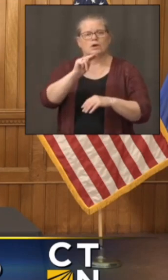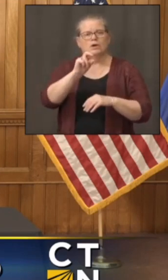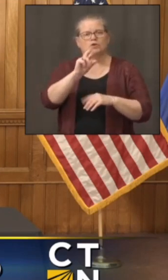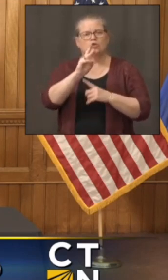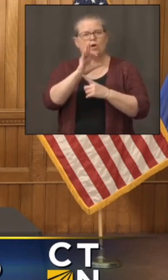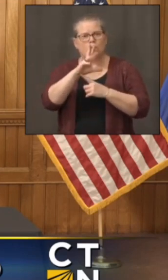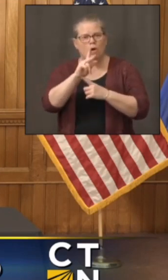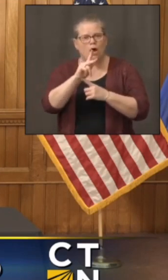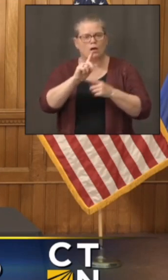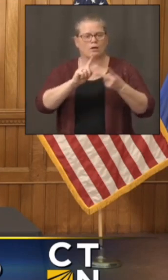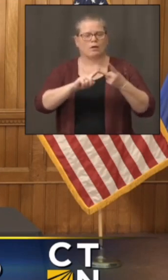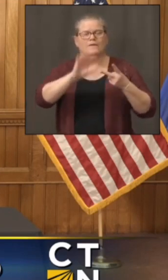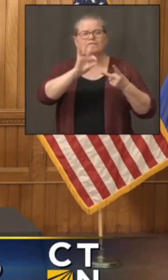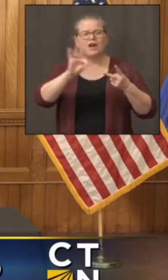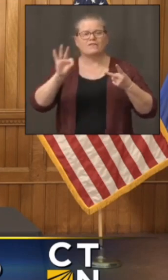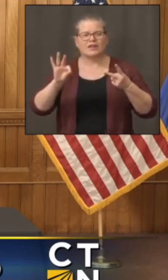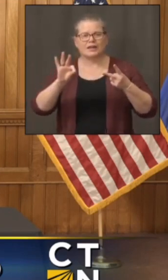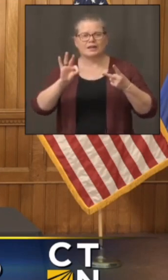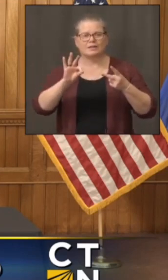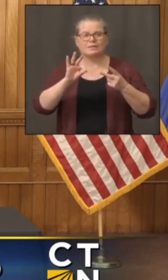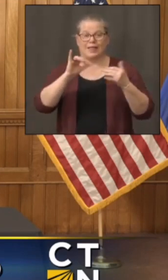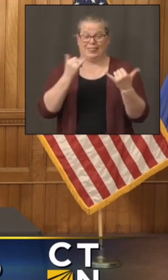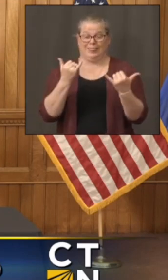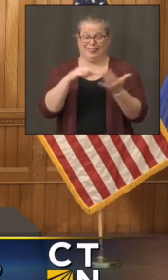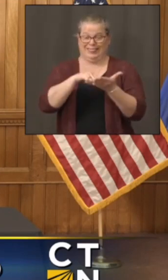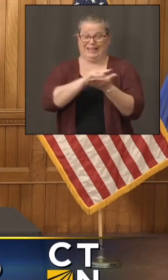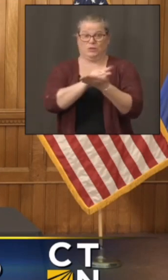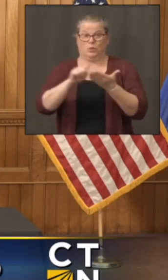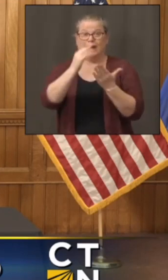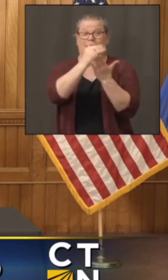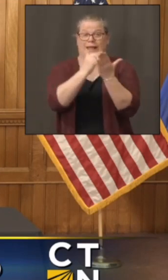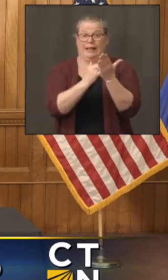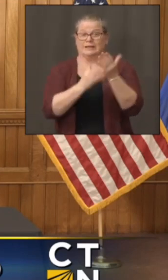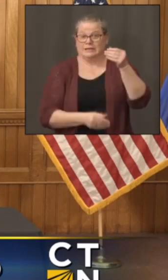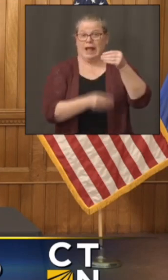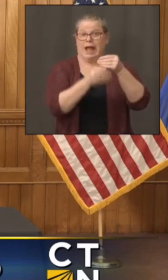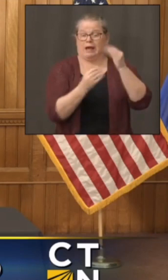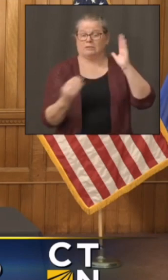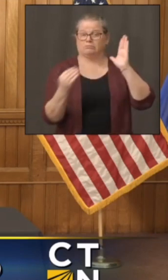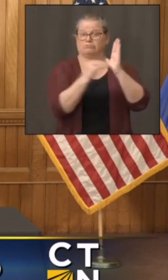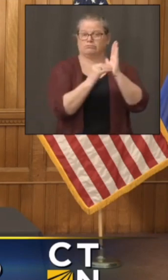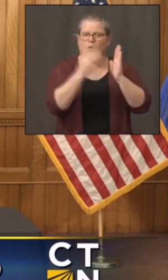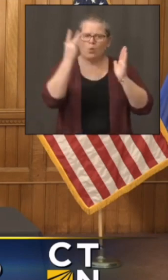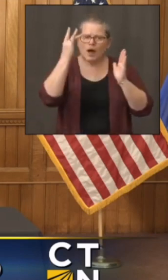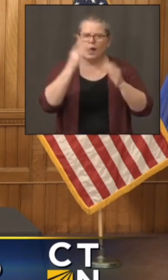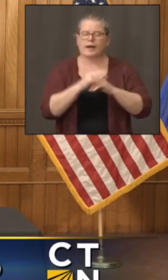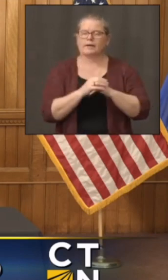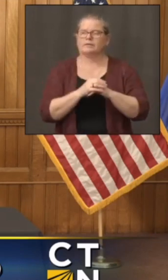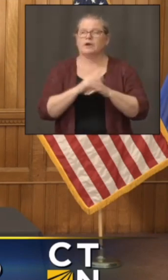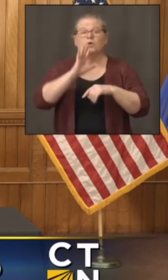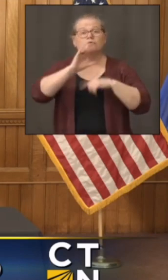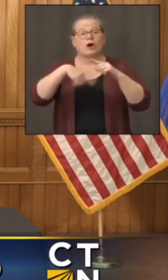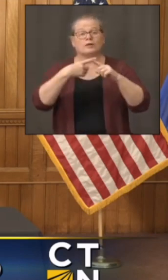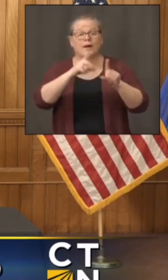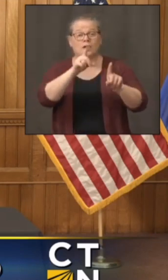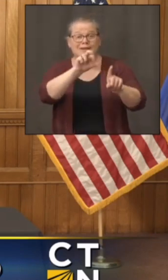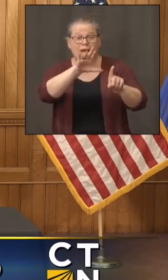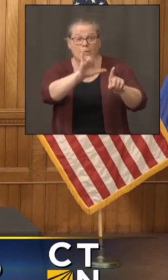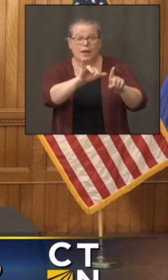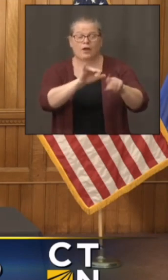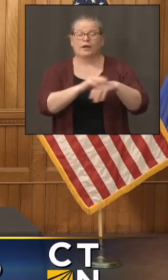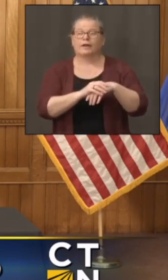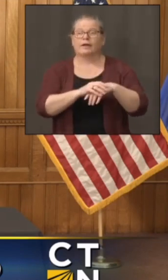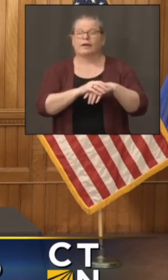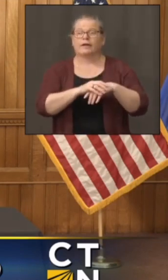i know we were talking about small gatherings in danbury and and norwich and we have the universities in fairfield